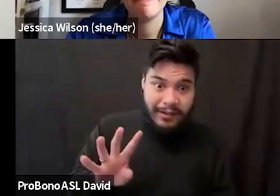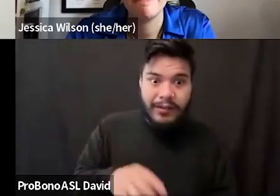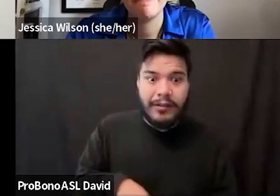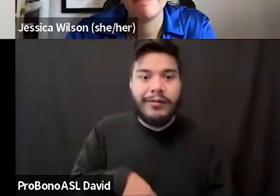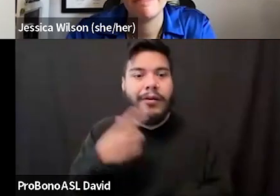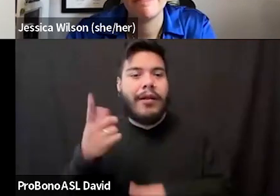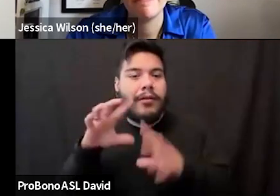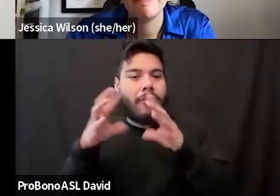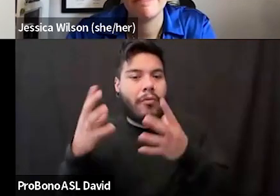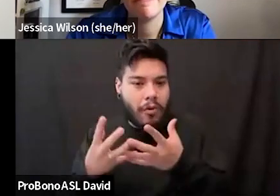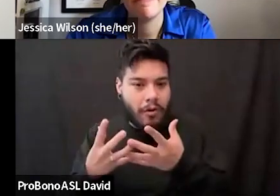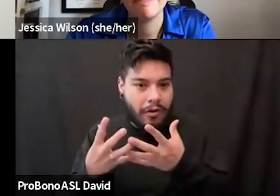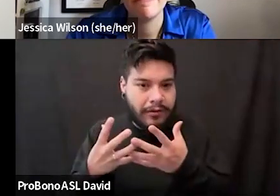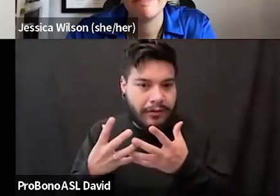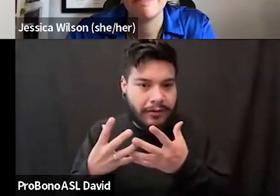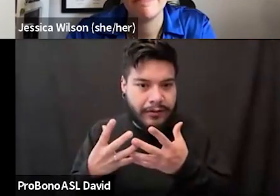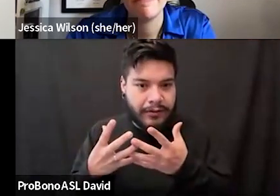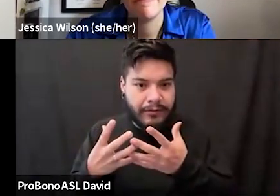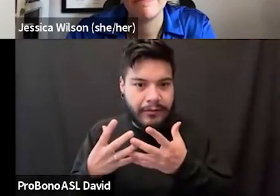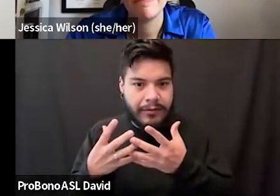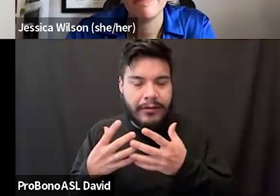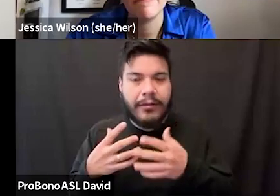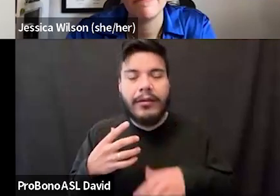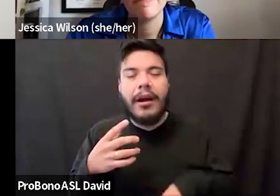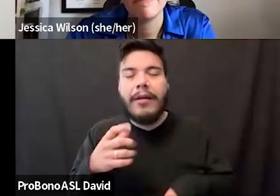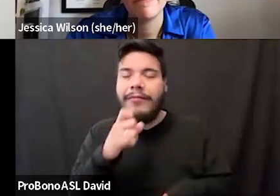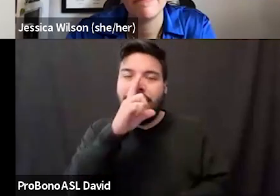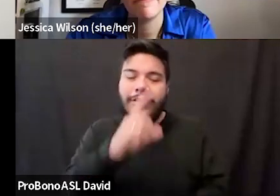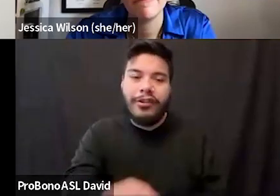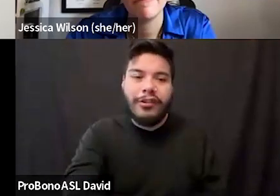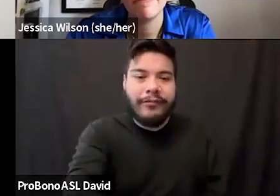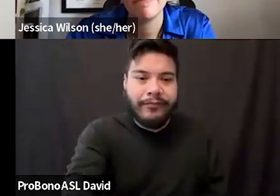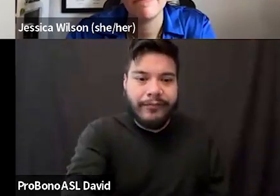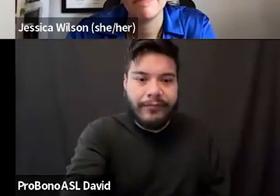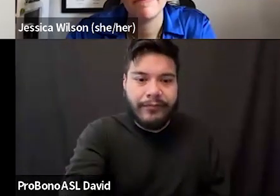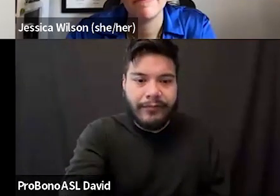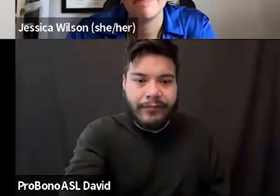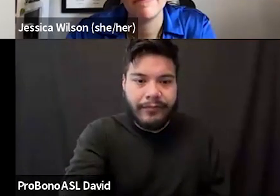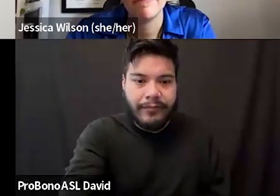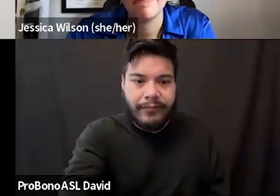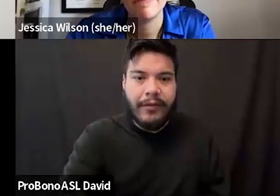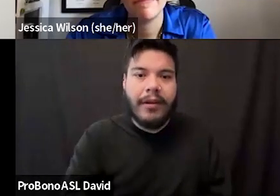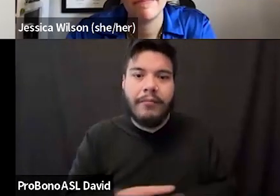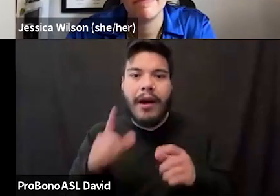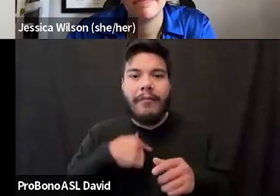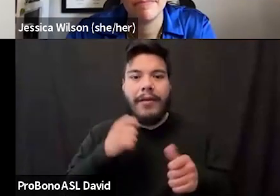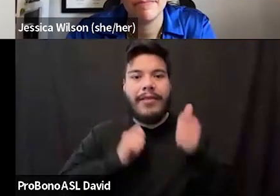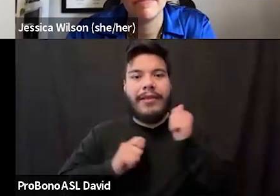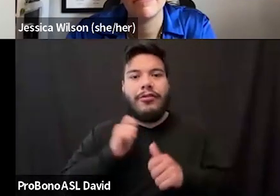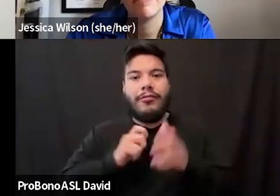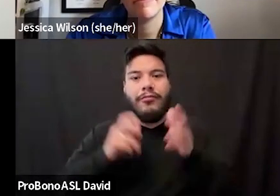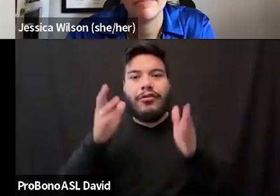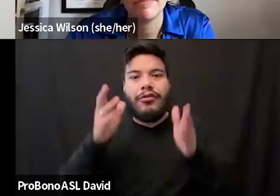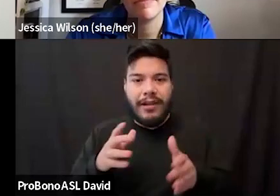world is attempting to not be stupid. I'm not really sure. Um, but it definitely is. I'm a theater person. I like to perform.